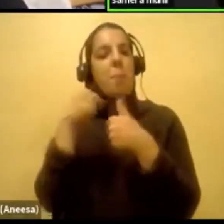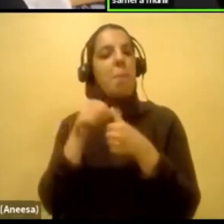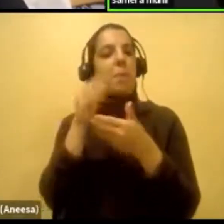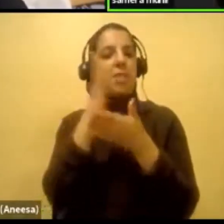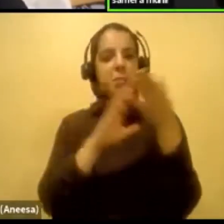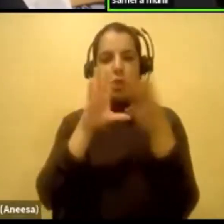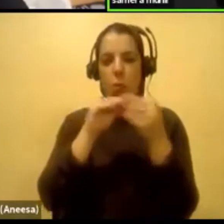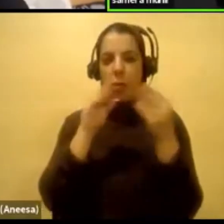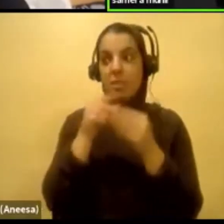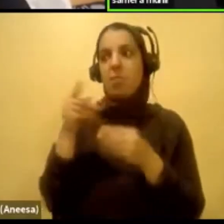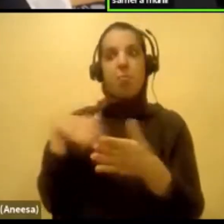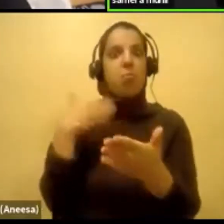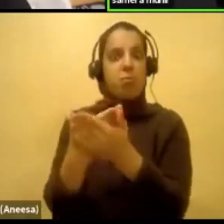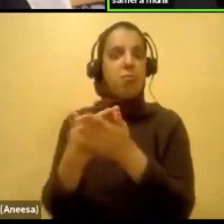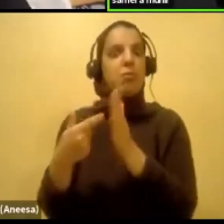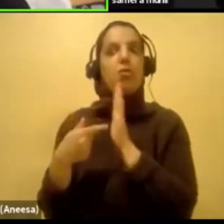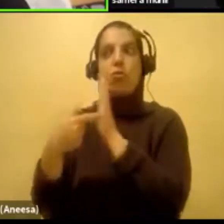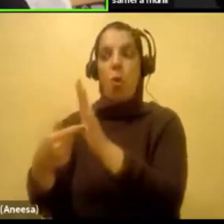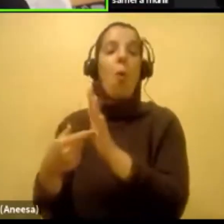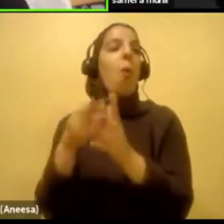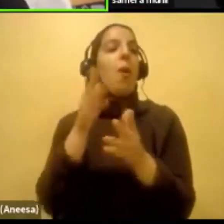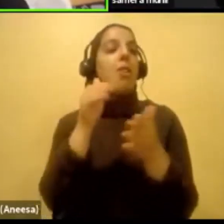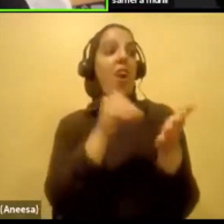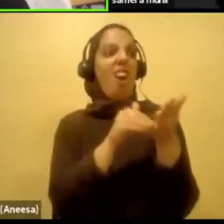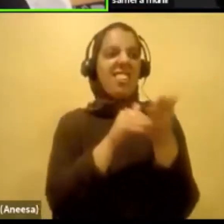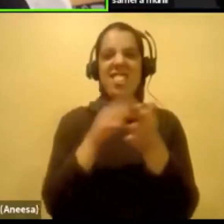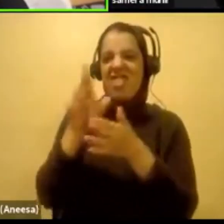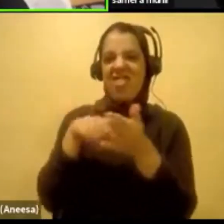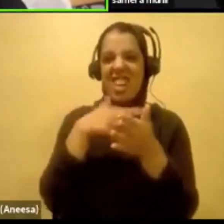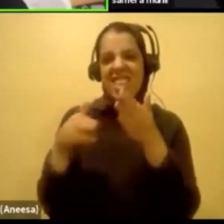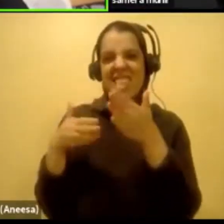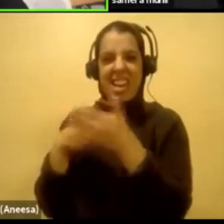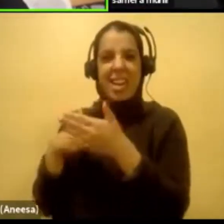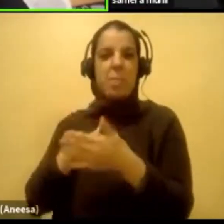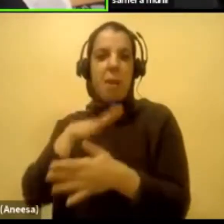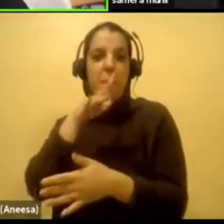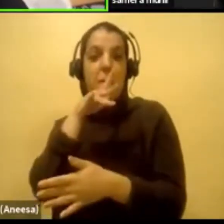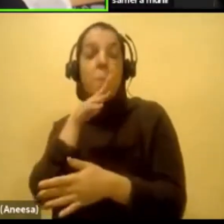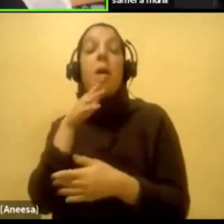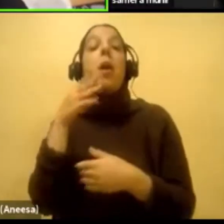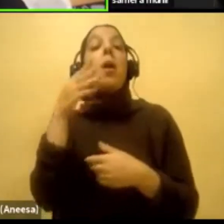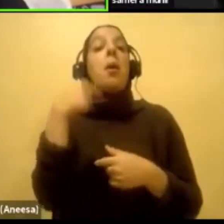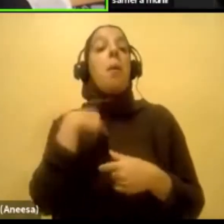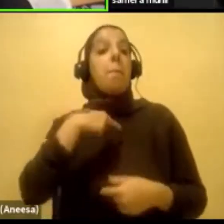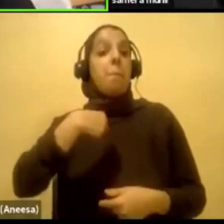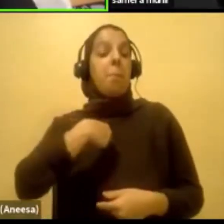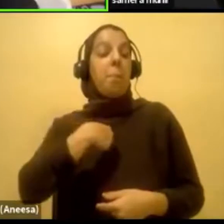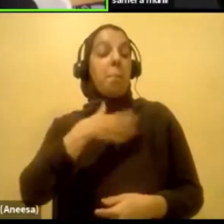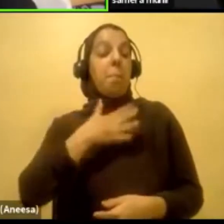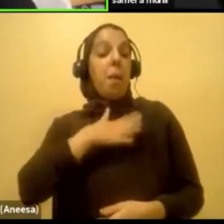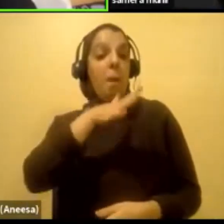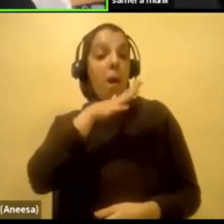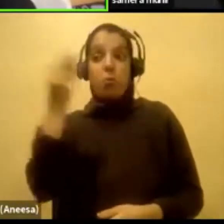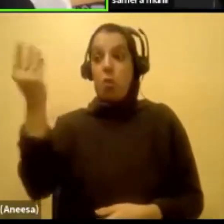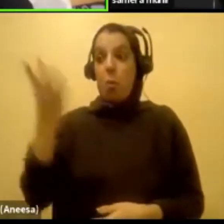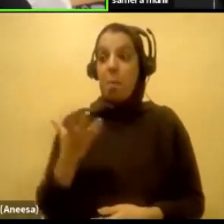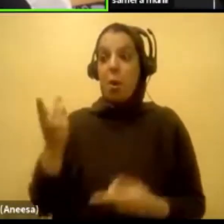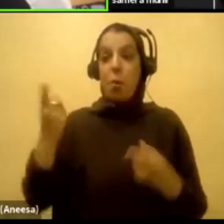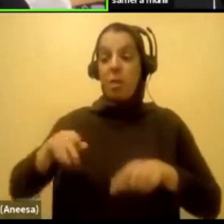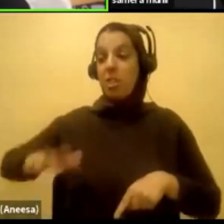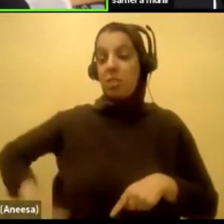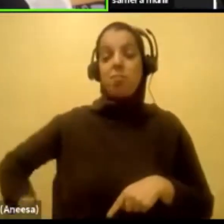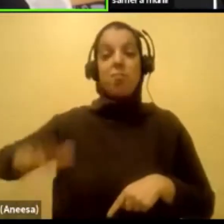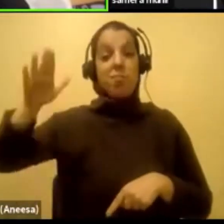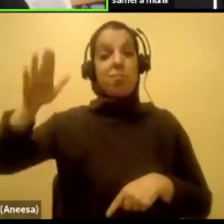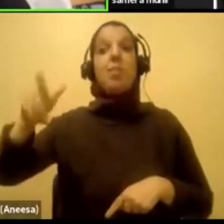You know, a primary thing that stood out to me when my mom told me when she was pregnant with me is that they didn't take her ultrasounds